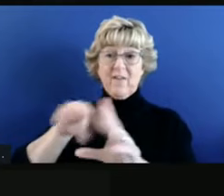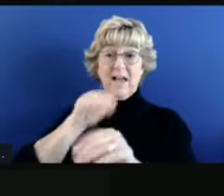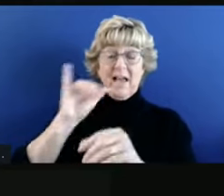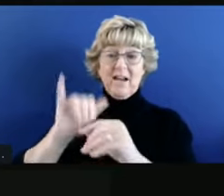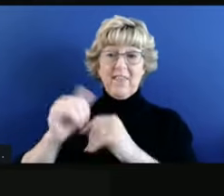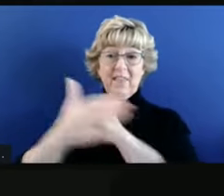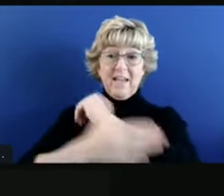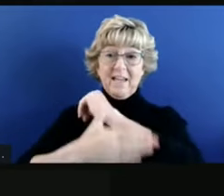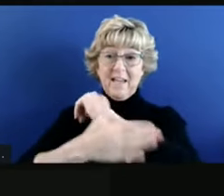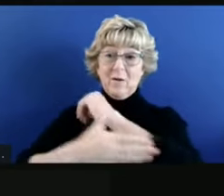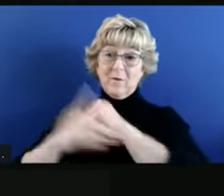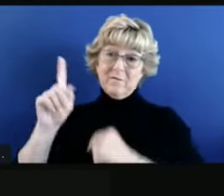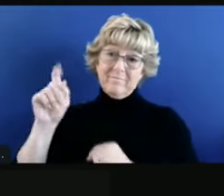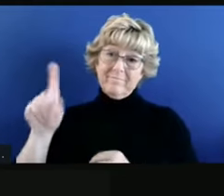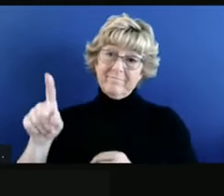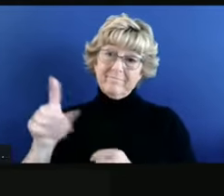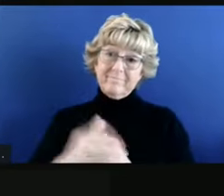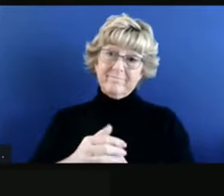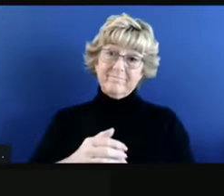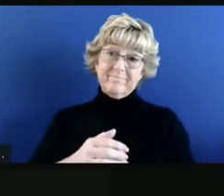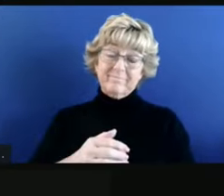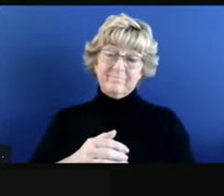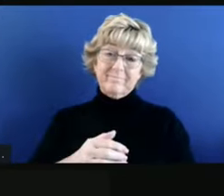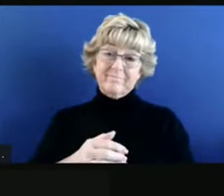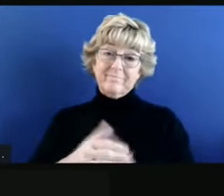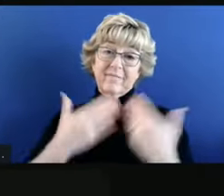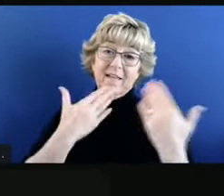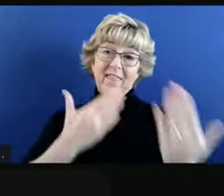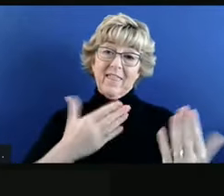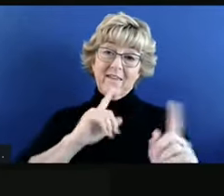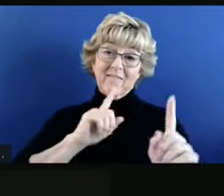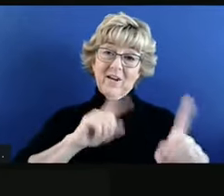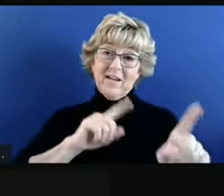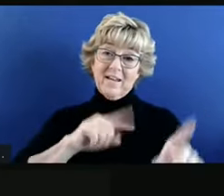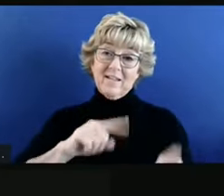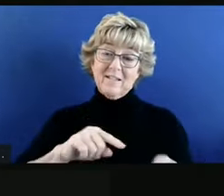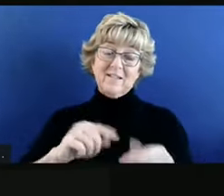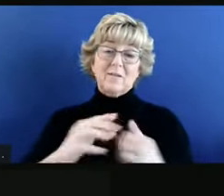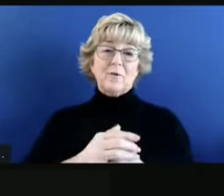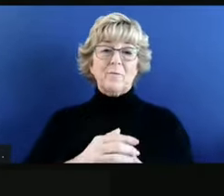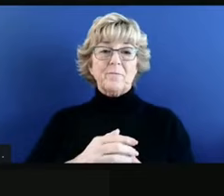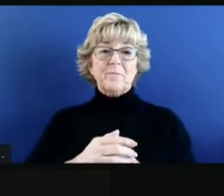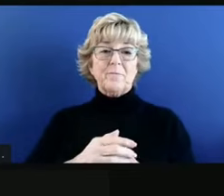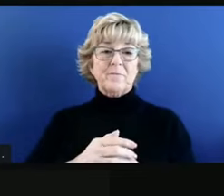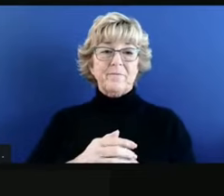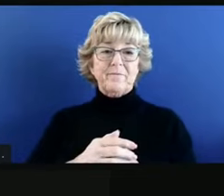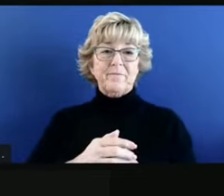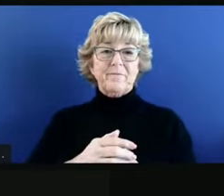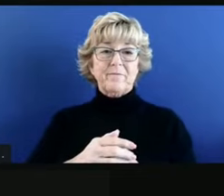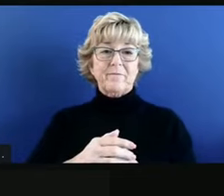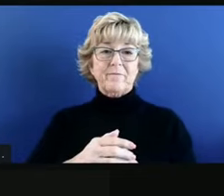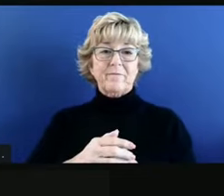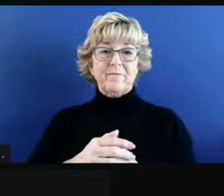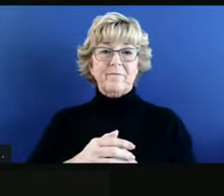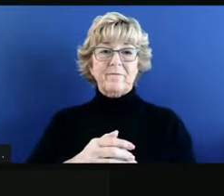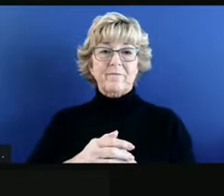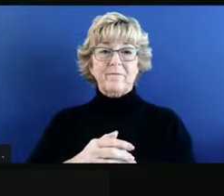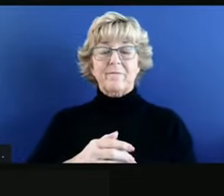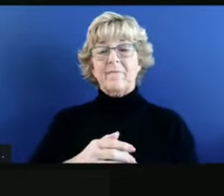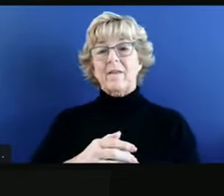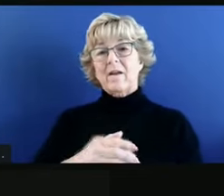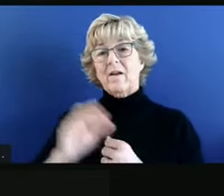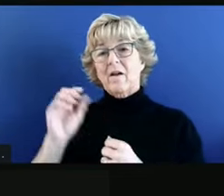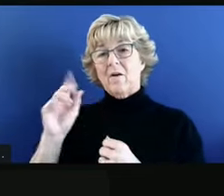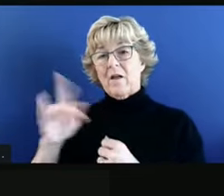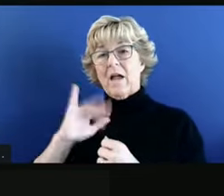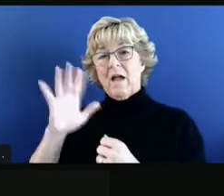Thanks so much, Dr. Gally. Yeah, no, I'll try to go through them all as I remember them.